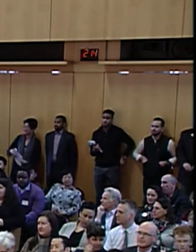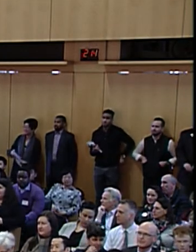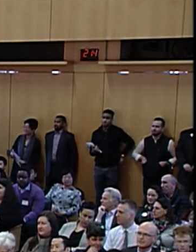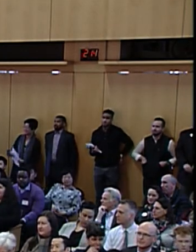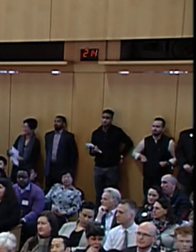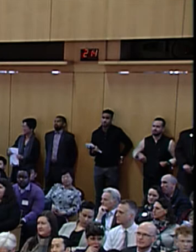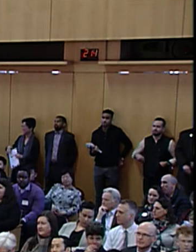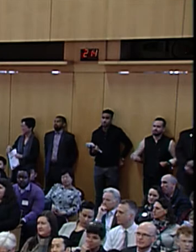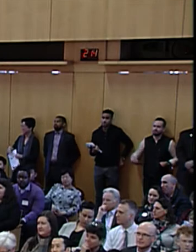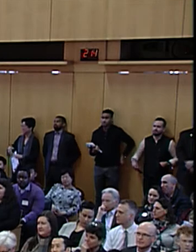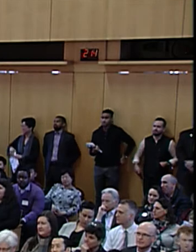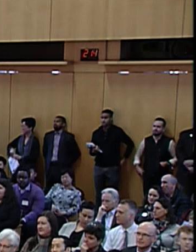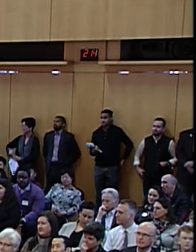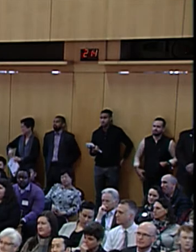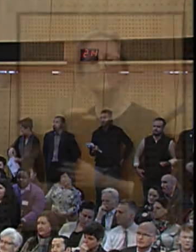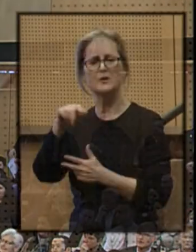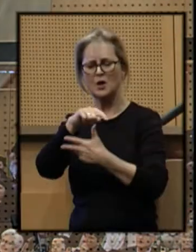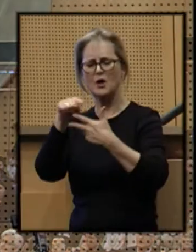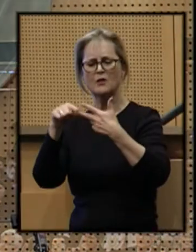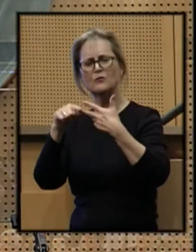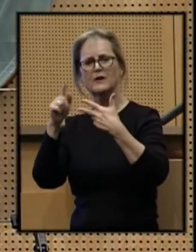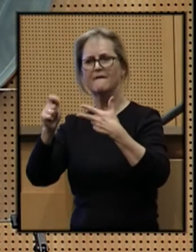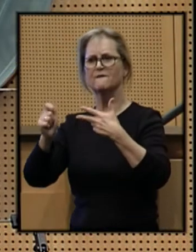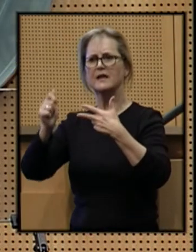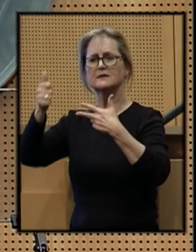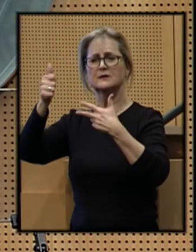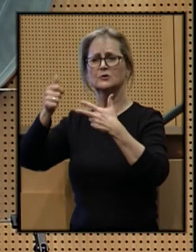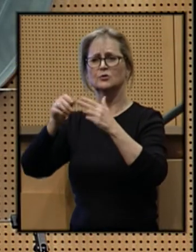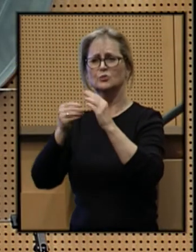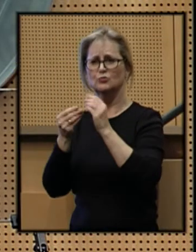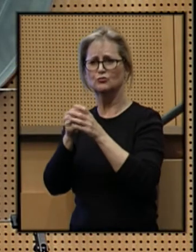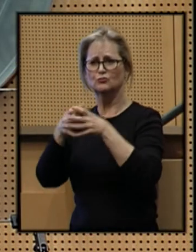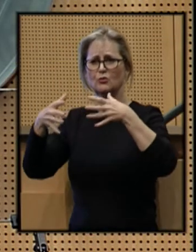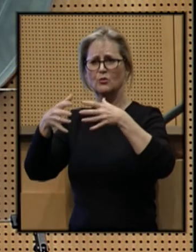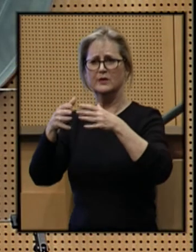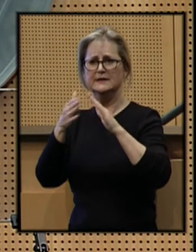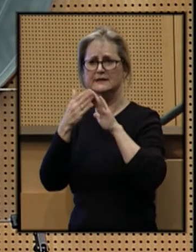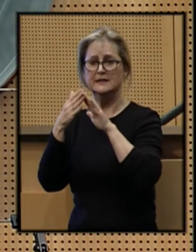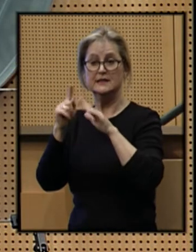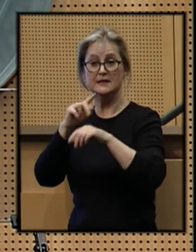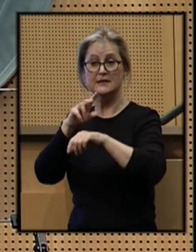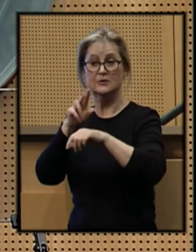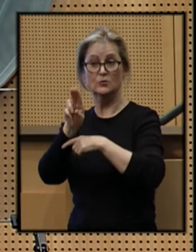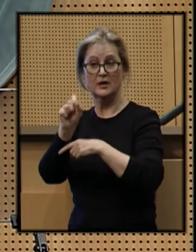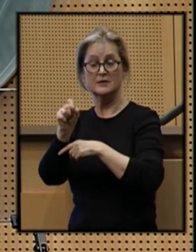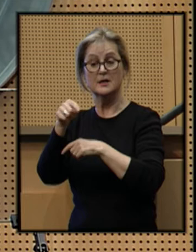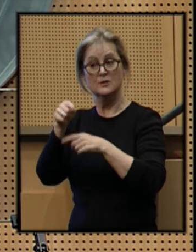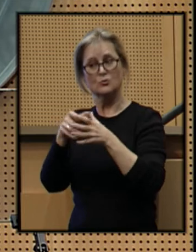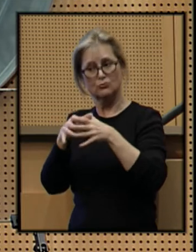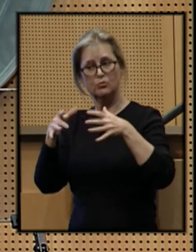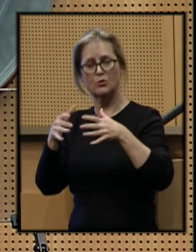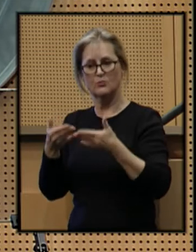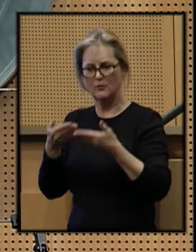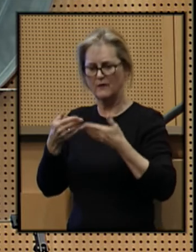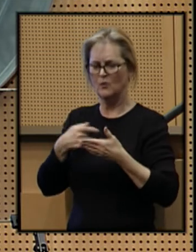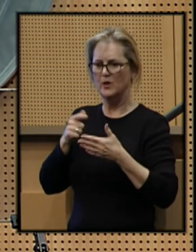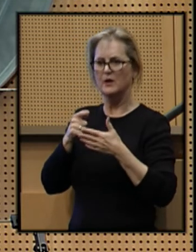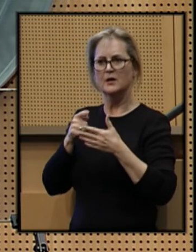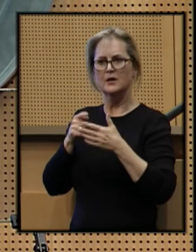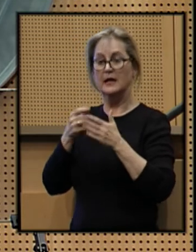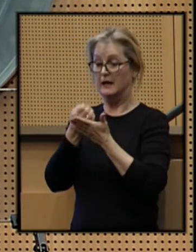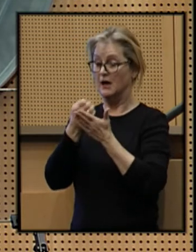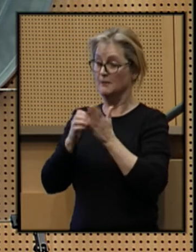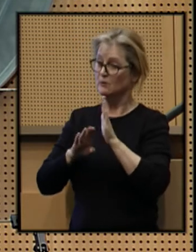Seattle is among the three fastest-growing cities in the nation. This growth has provided us with a booming